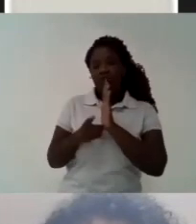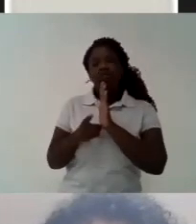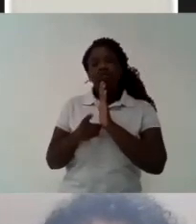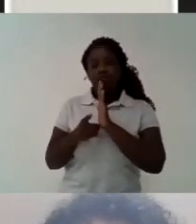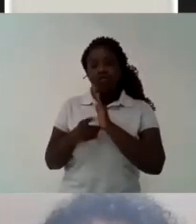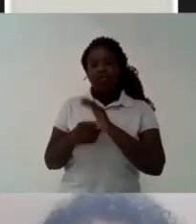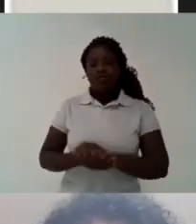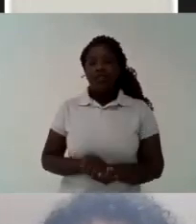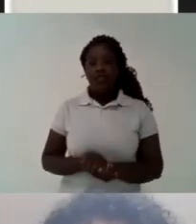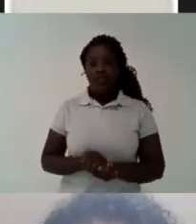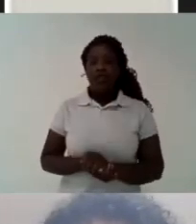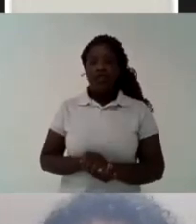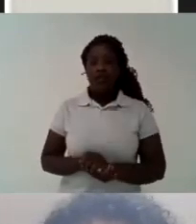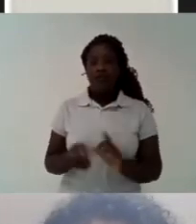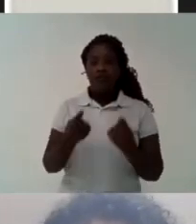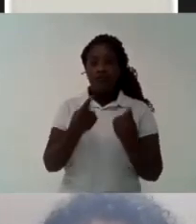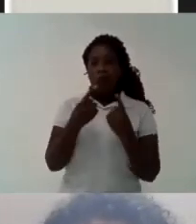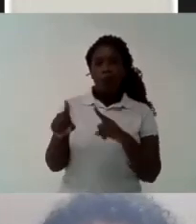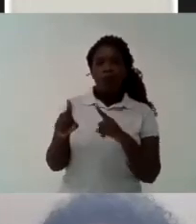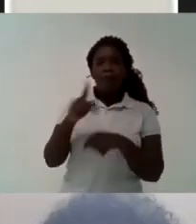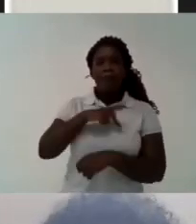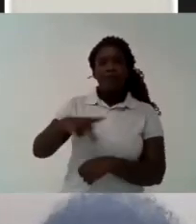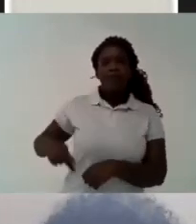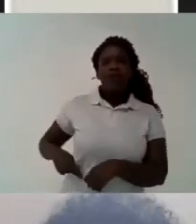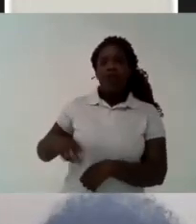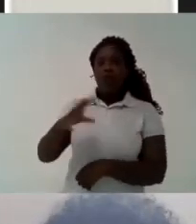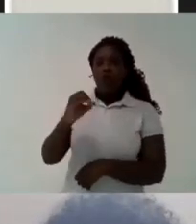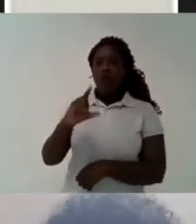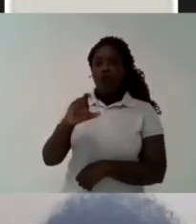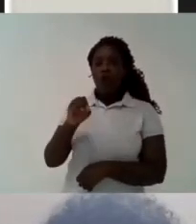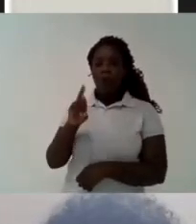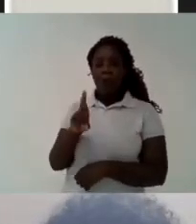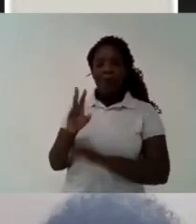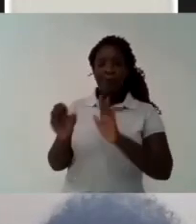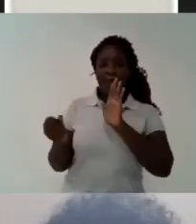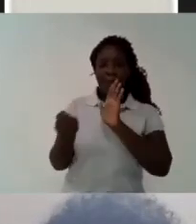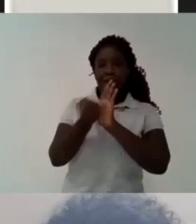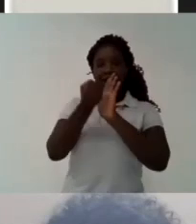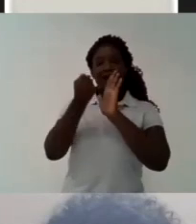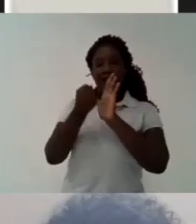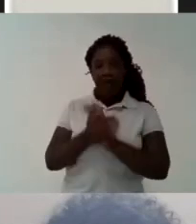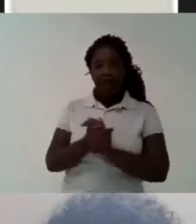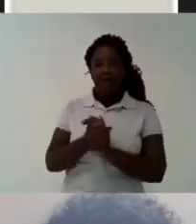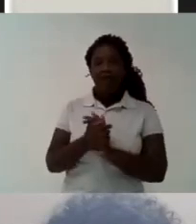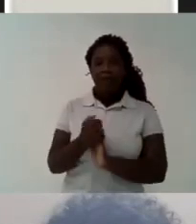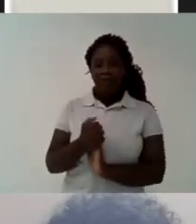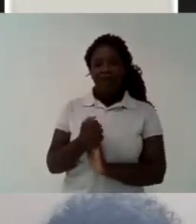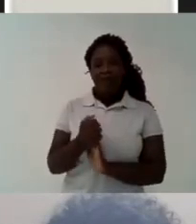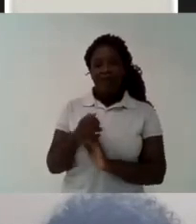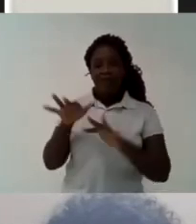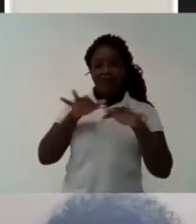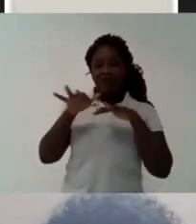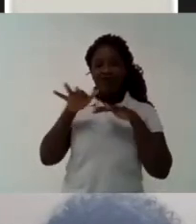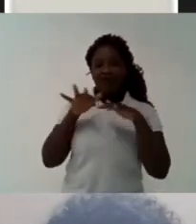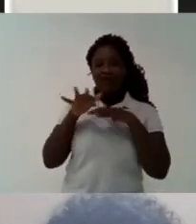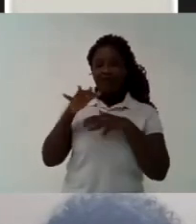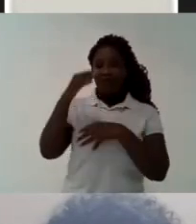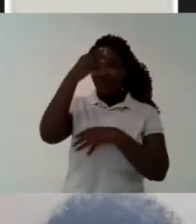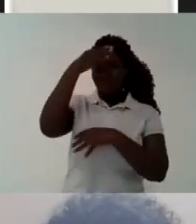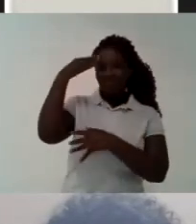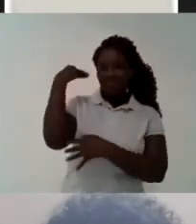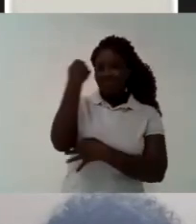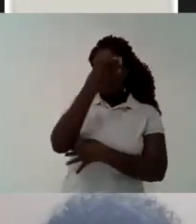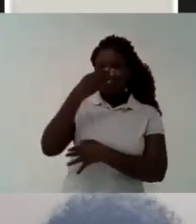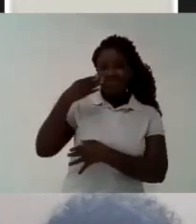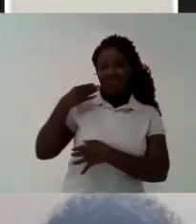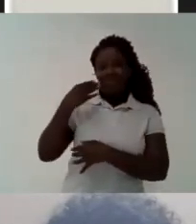lot of the leadership in this movement of fight